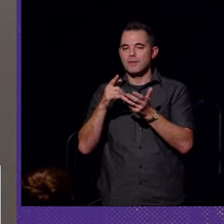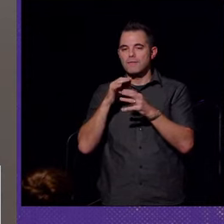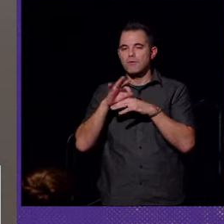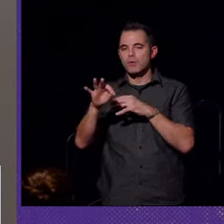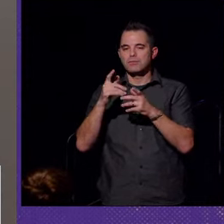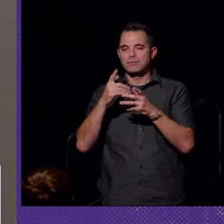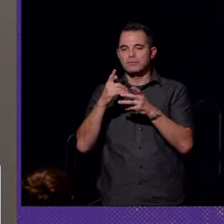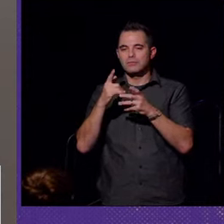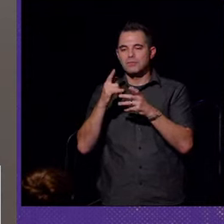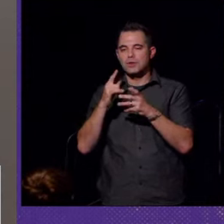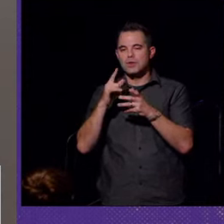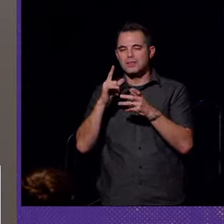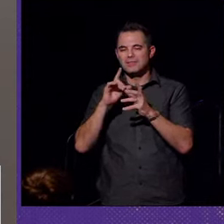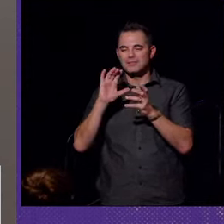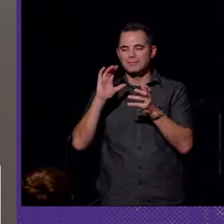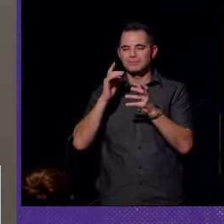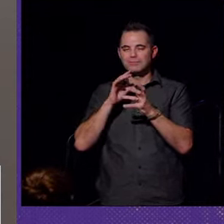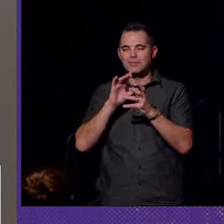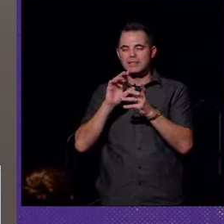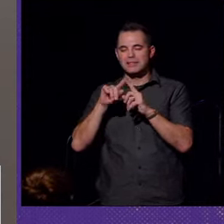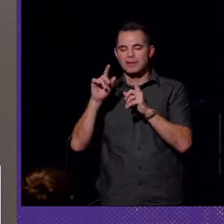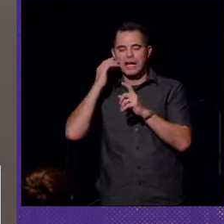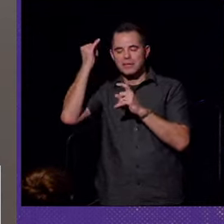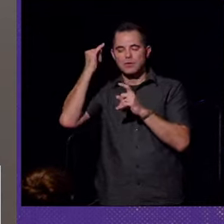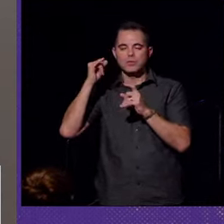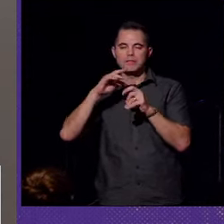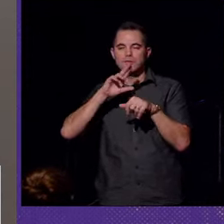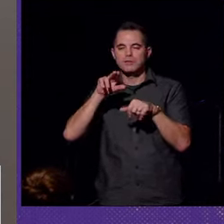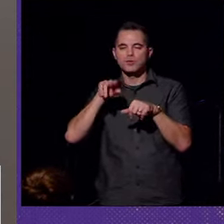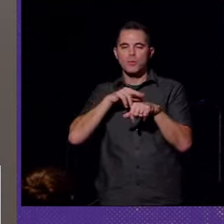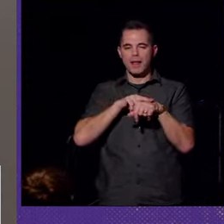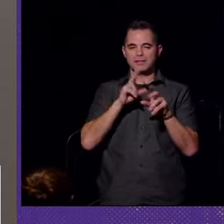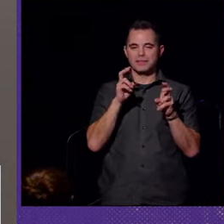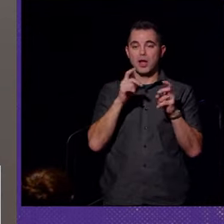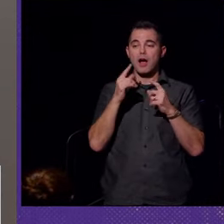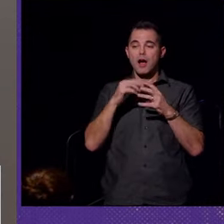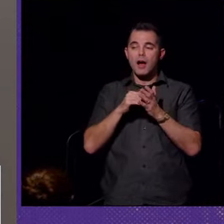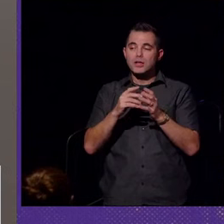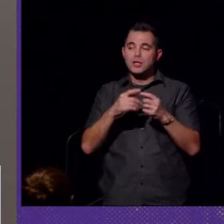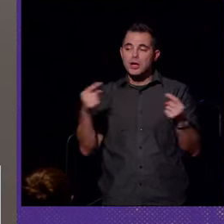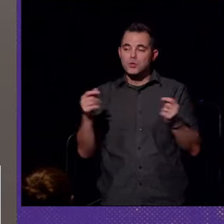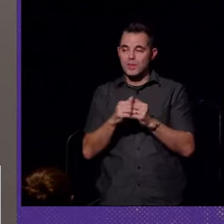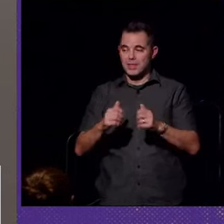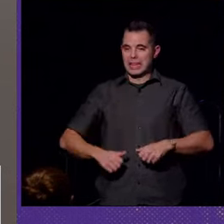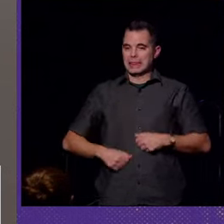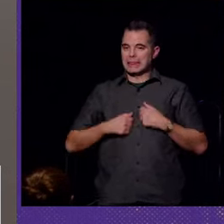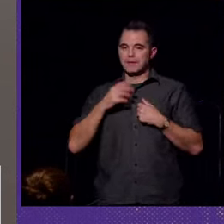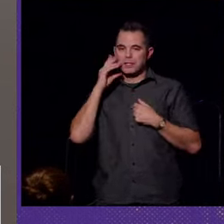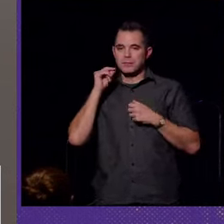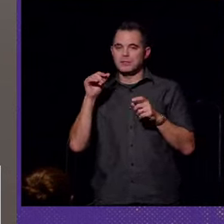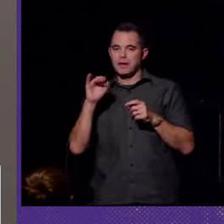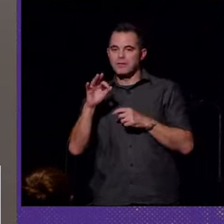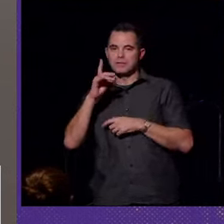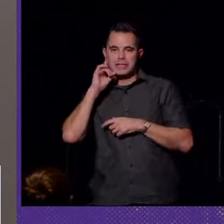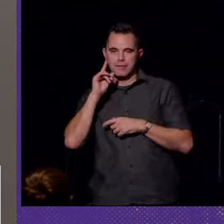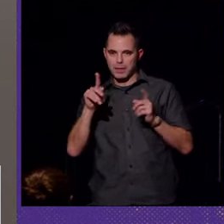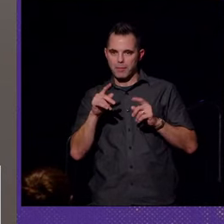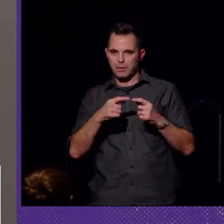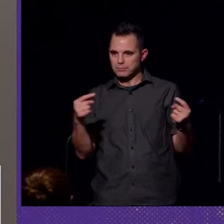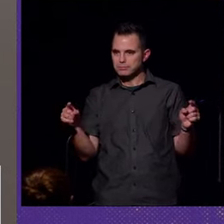notions of normalcy that oftentimes contracted with the lived experiences of deaf people.